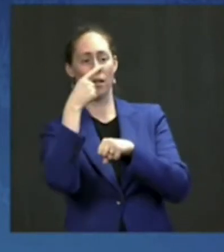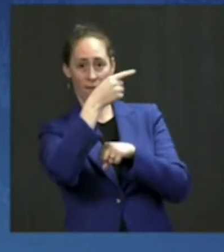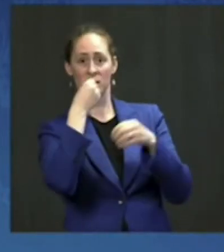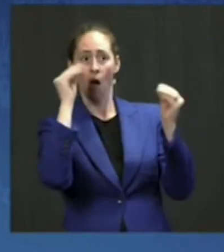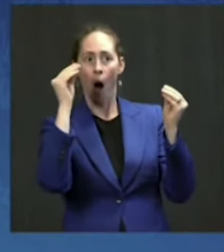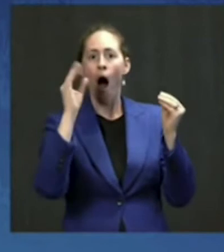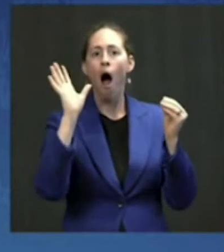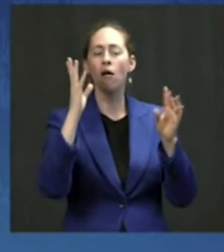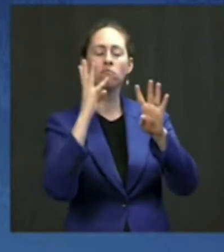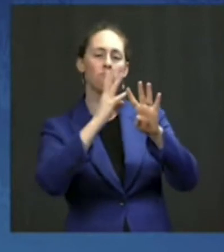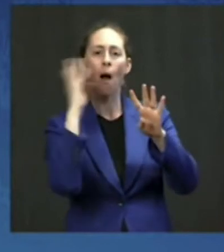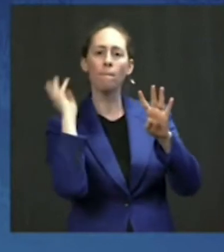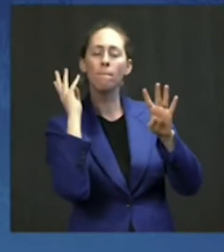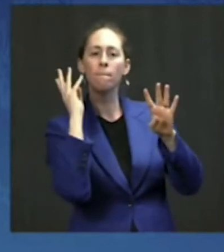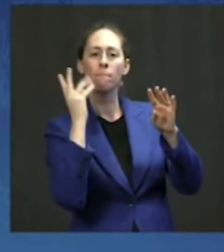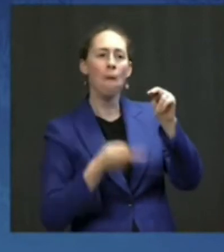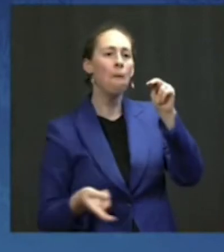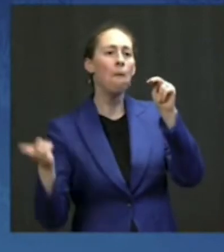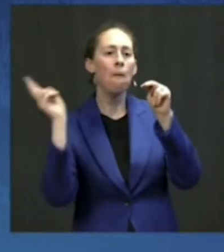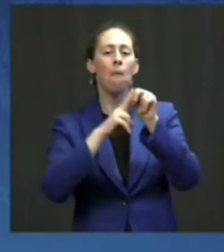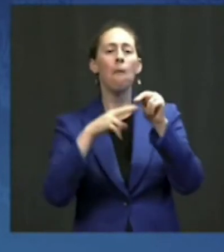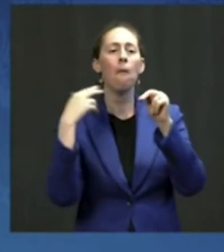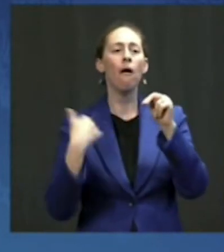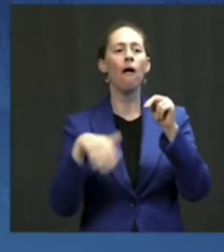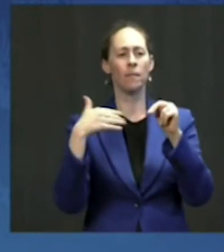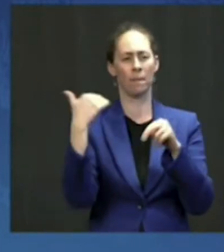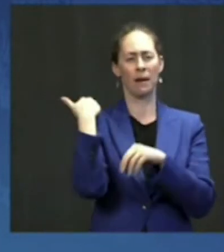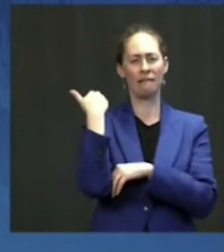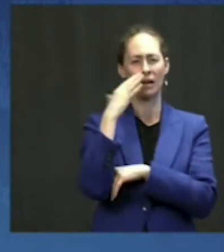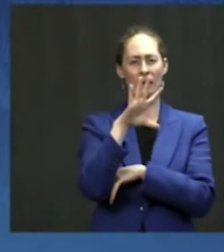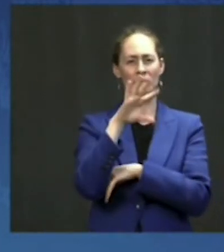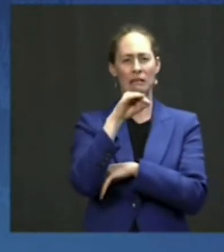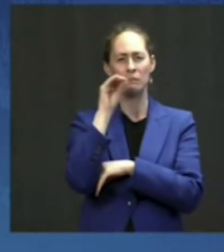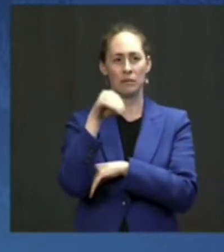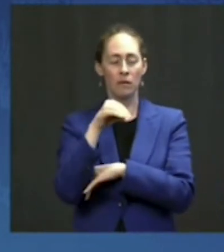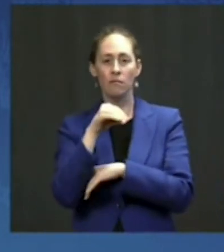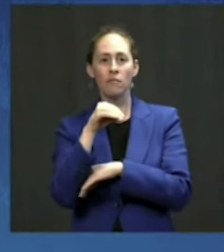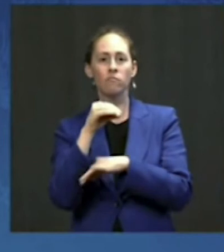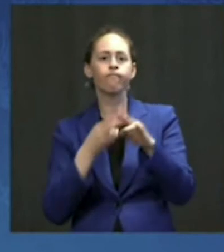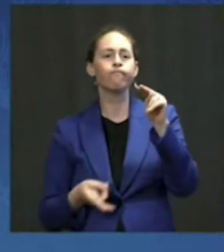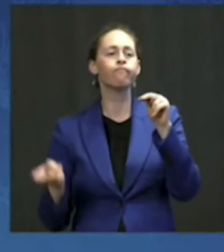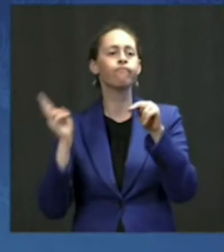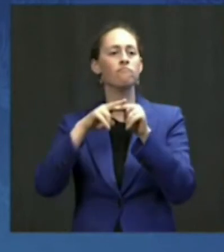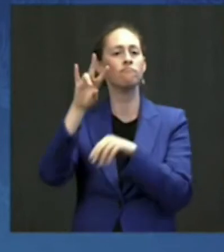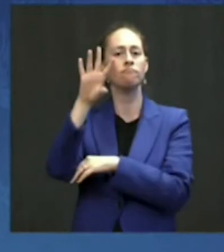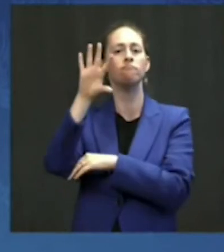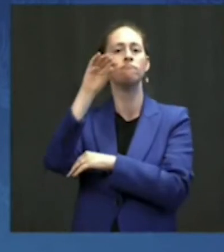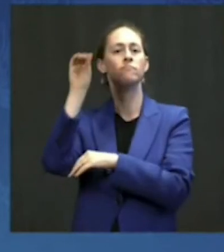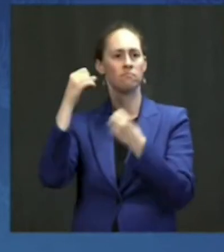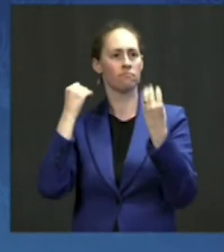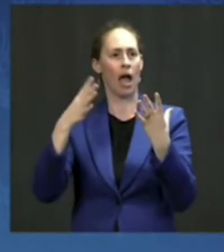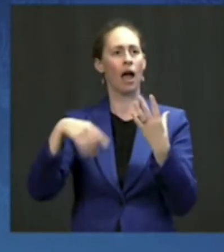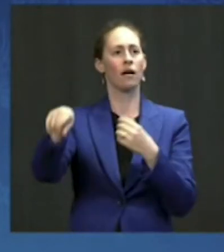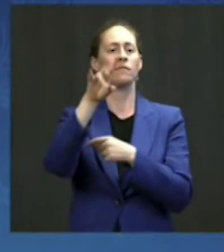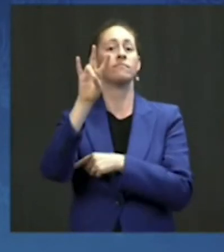Vaccination rates move up from 50 percent to 75 percent among their employees. States